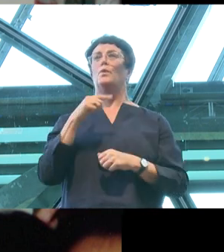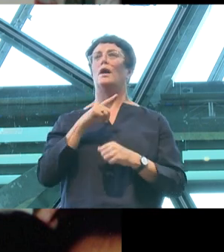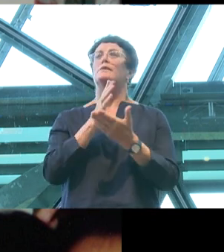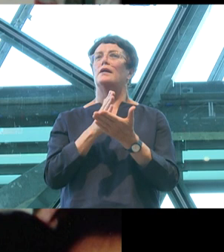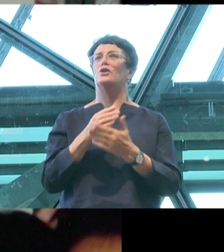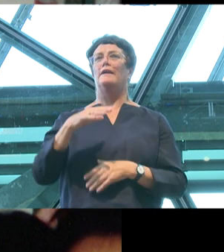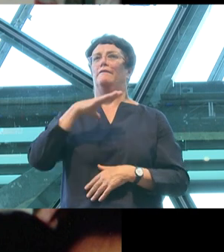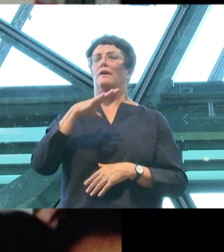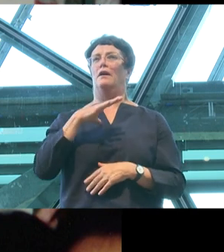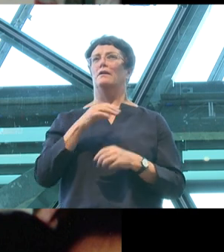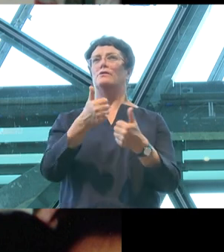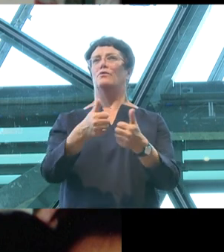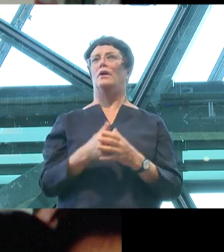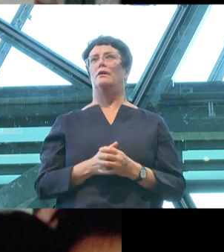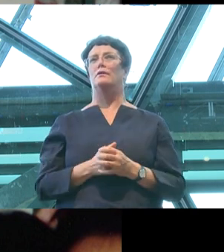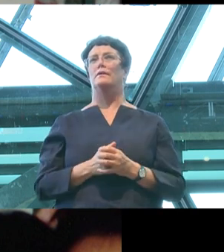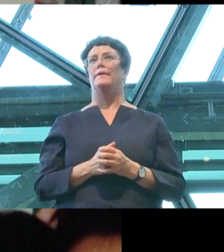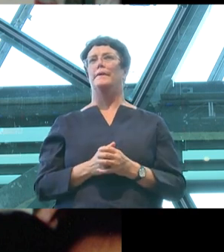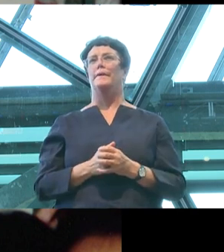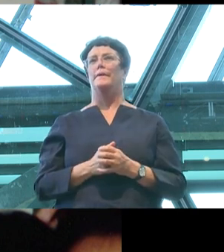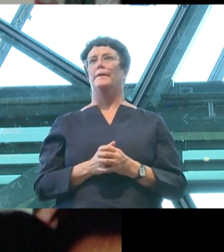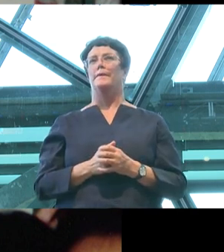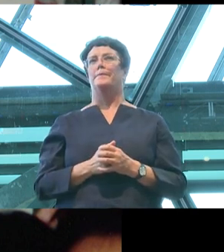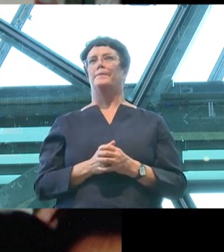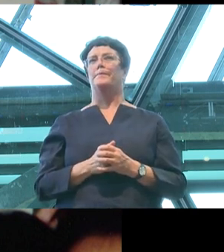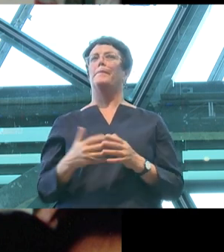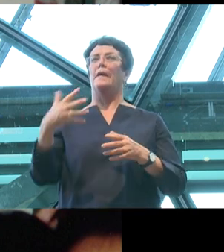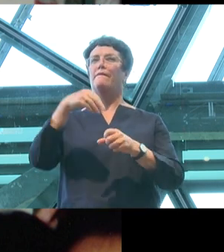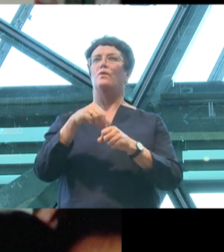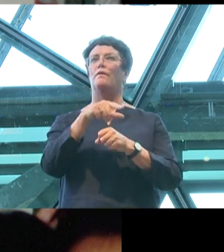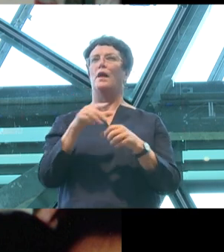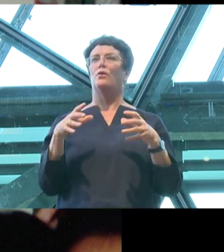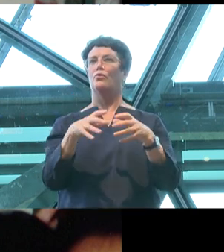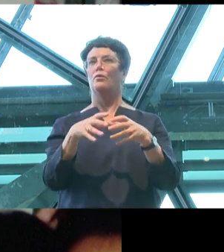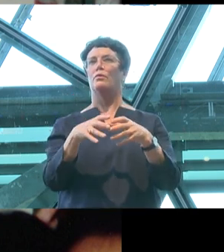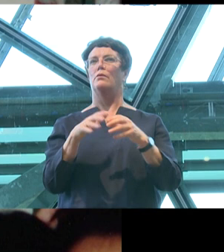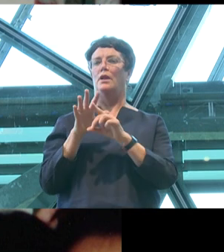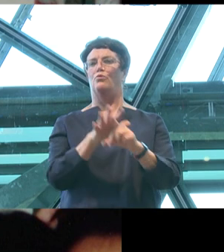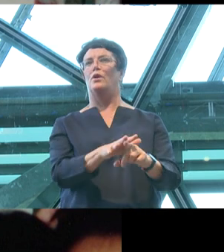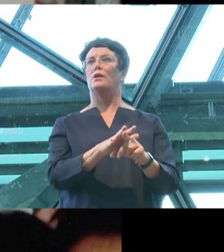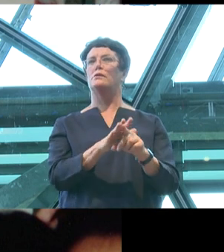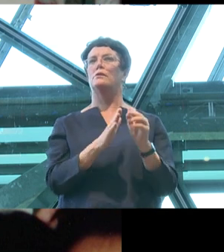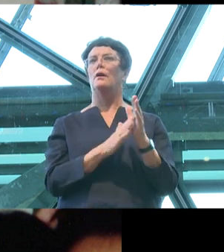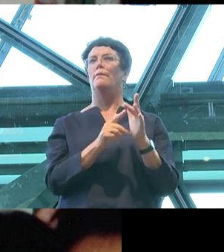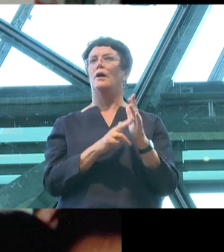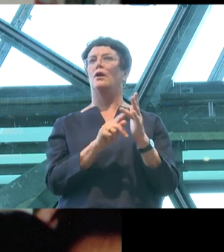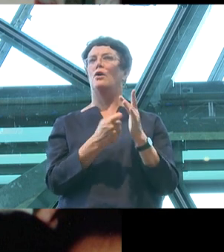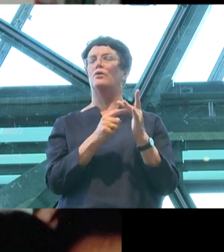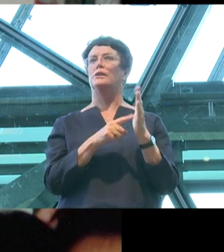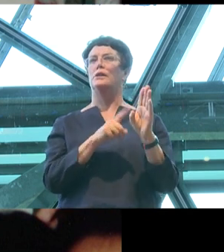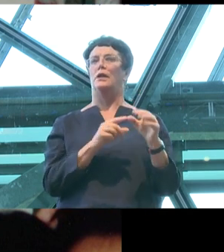actually fine. And that being part of an oppressed minority can simultaneously